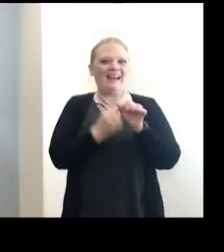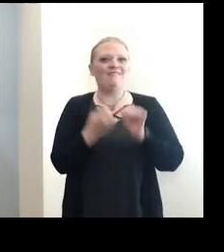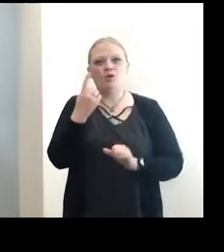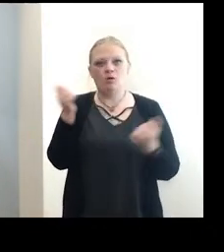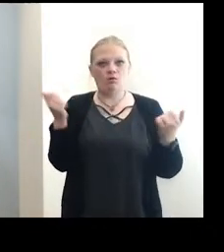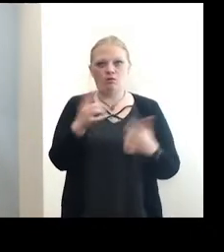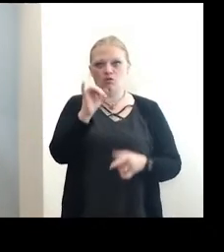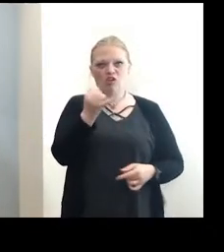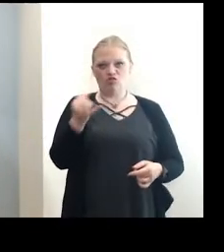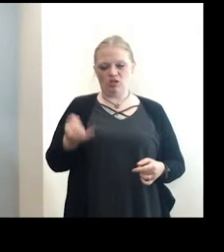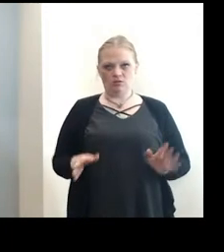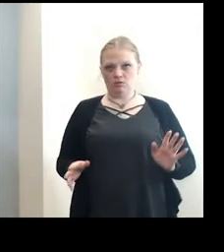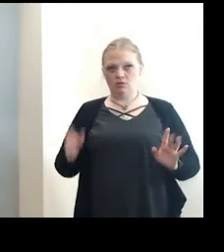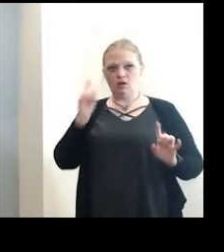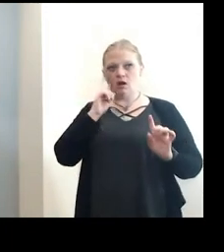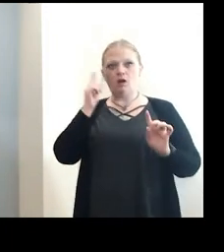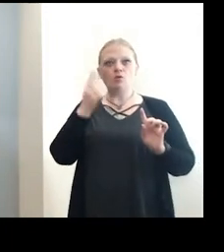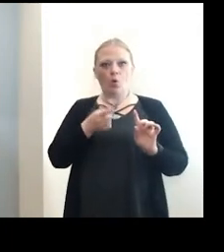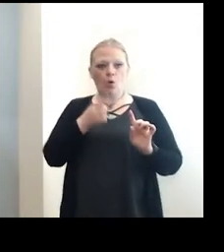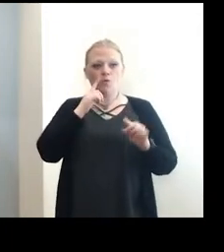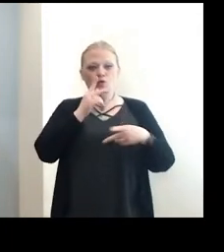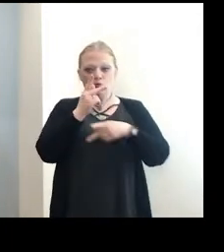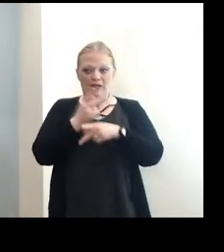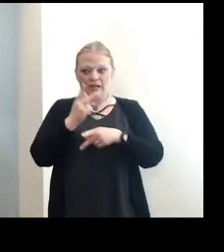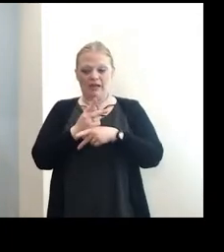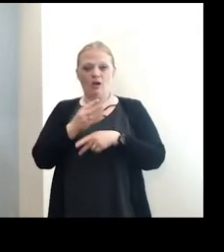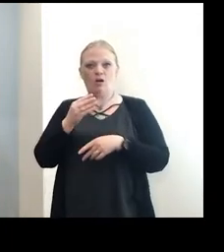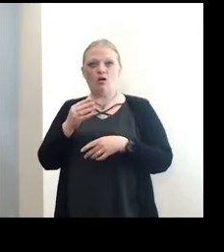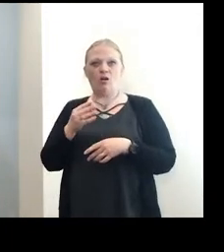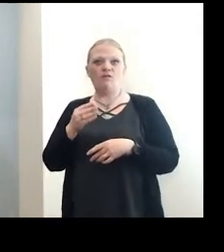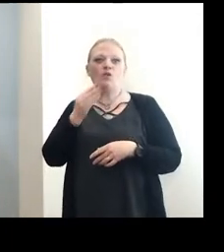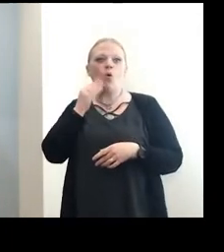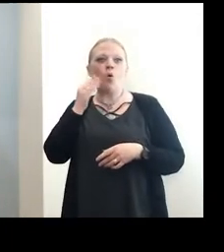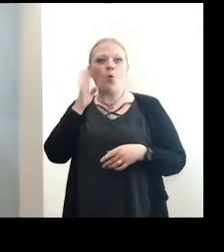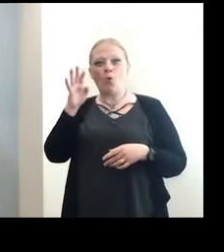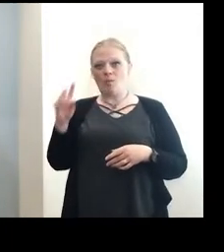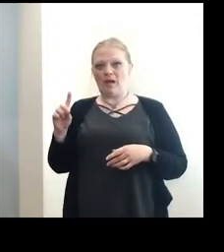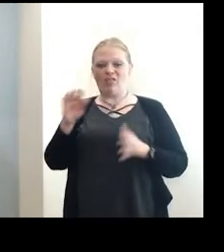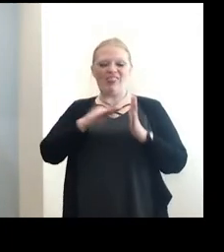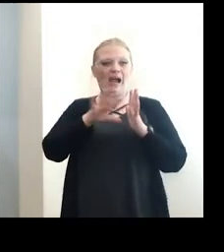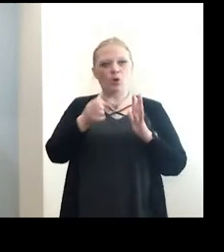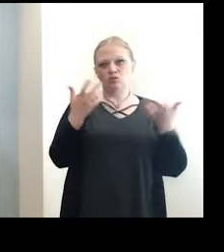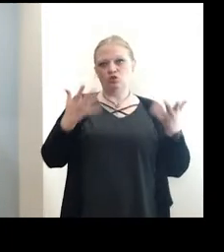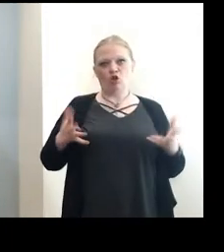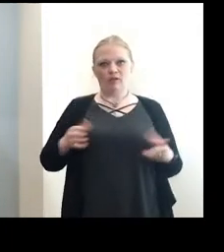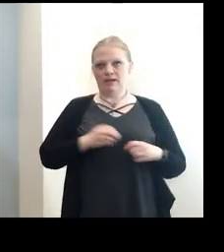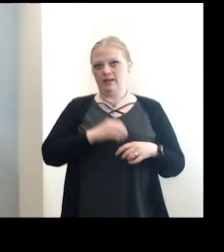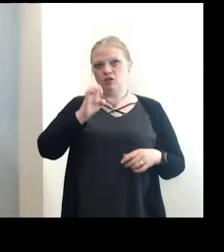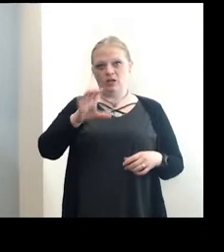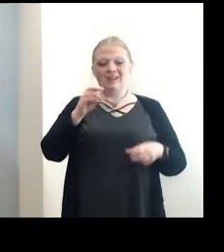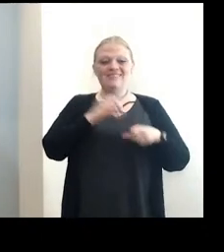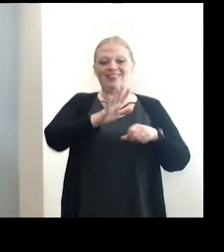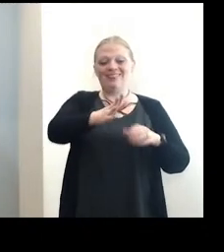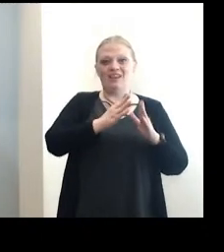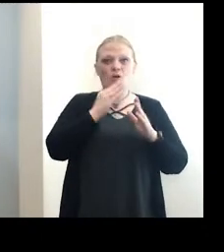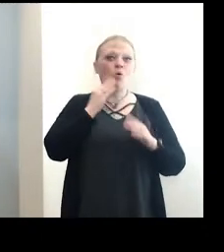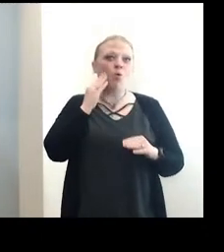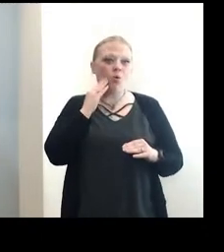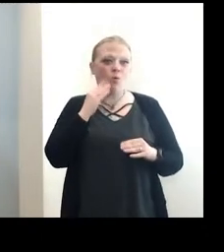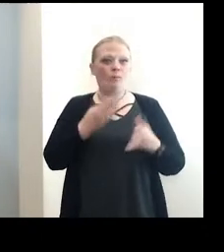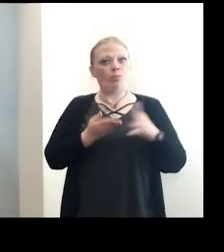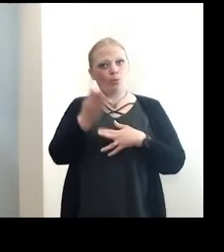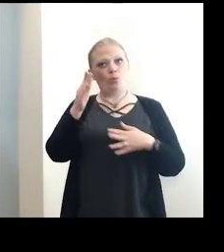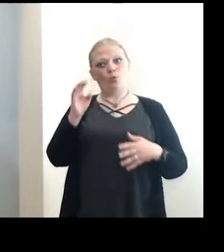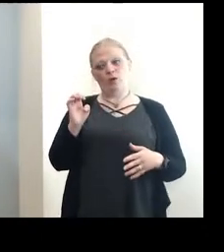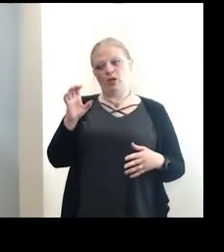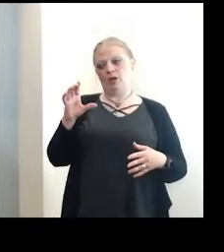Johnson. Our goal was to finish the homebound population. Thousands have been done in Erie County already in their home by Erie County Department